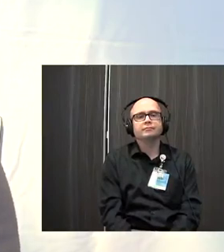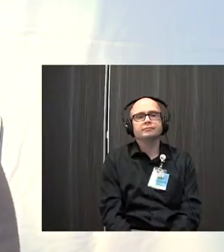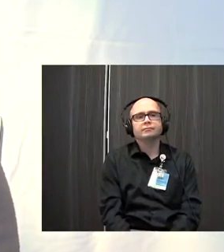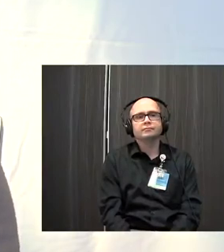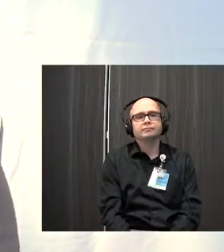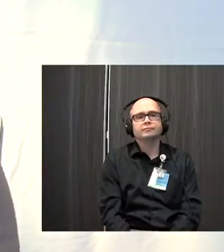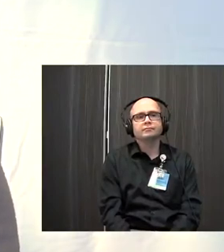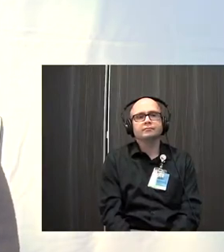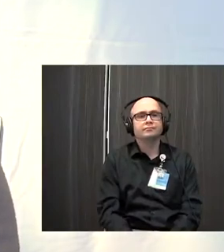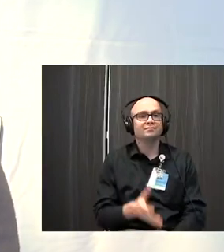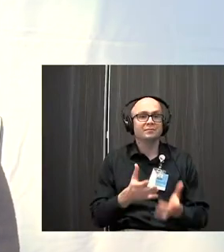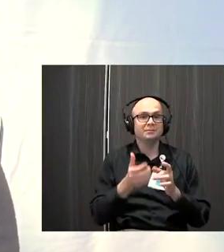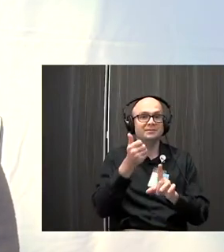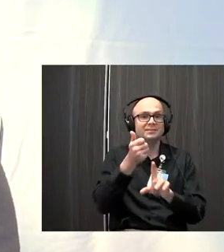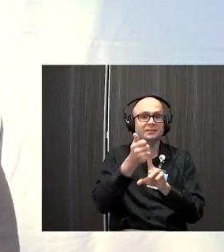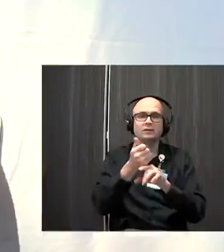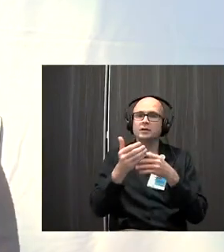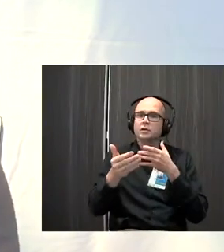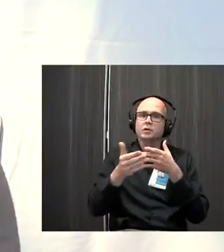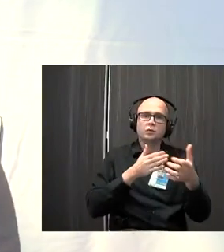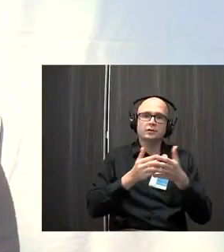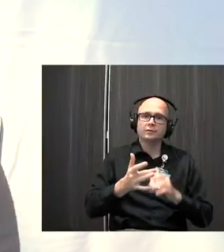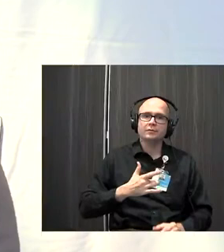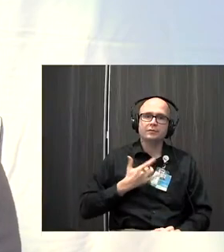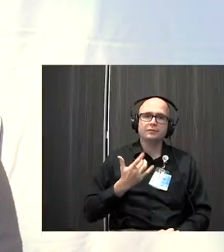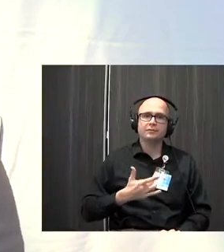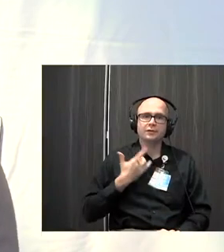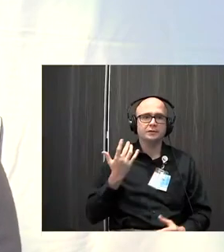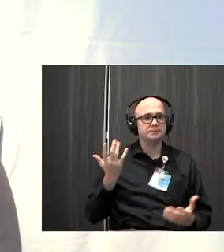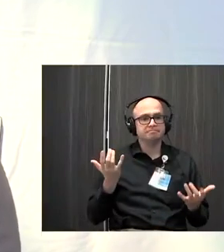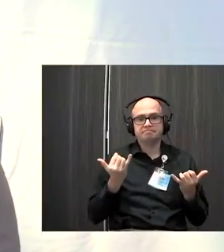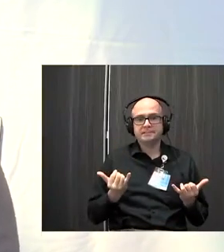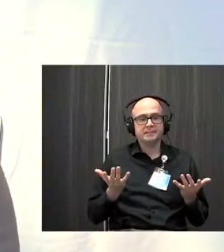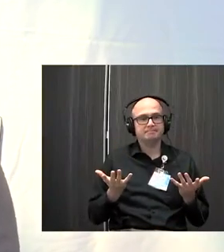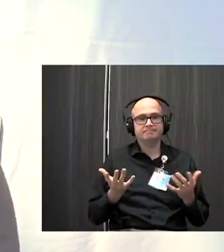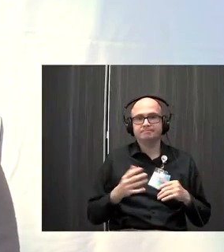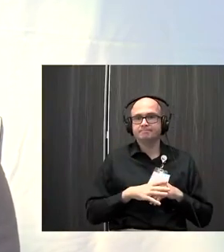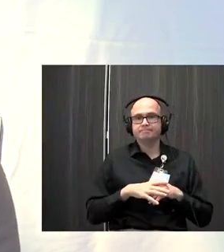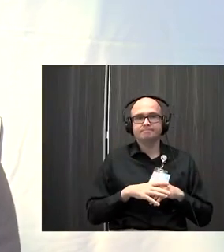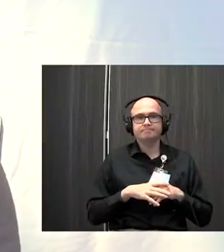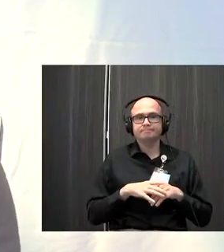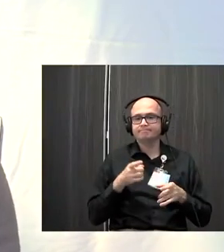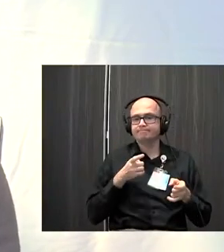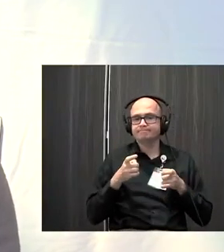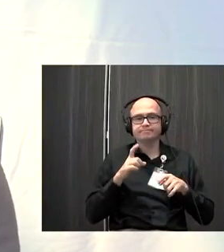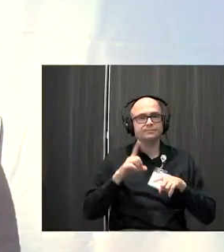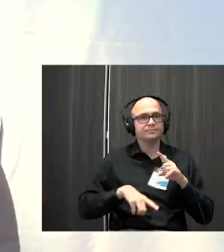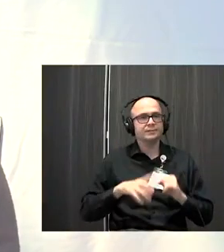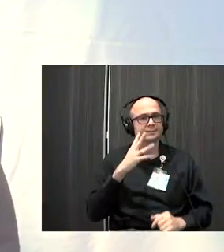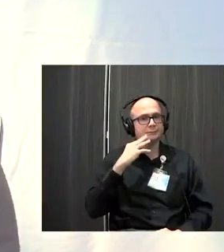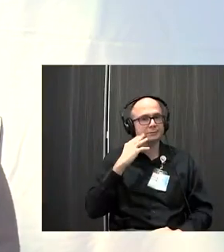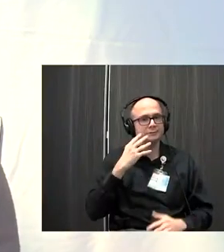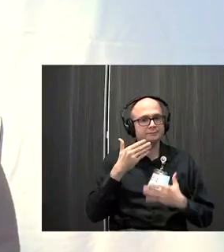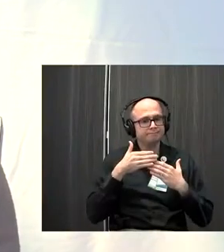You might even say to yourself, whatever I'm feeling, it's already here. So let me just experience it.